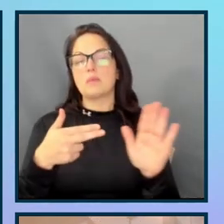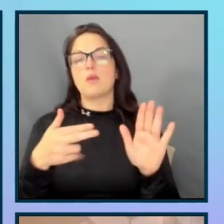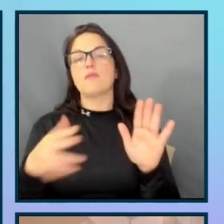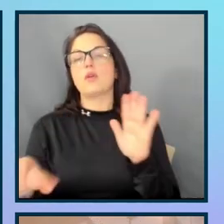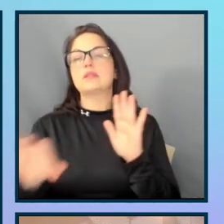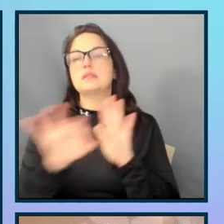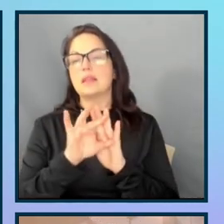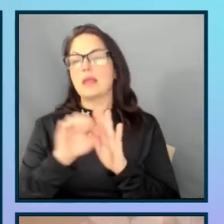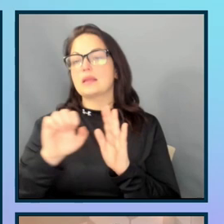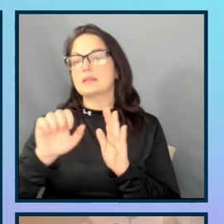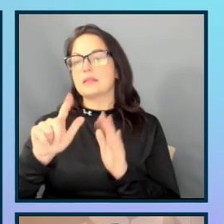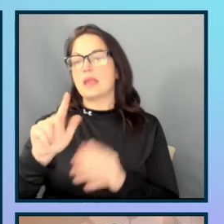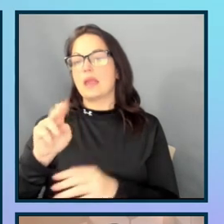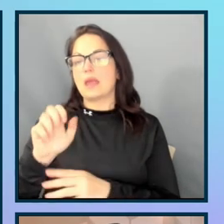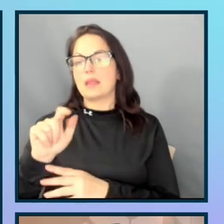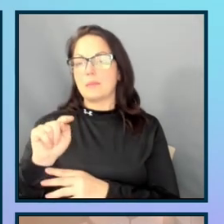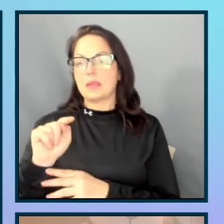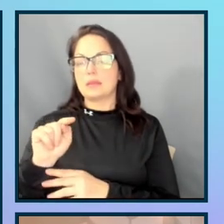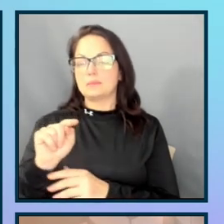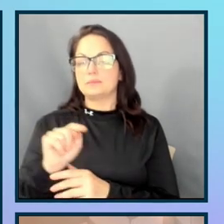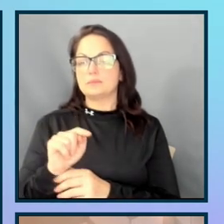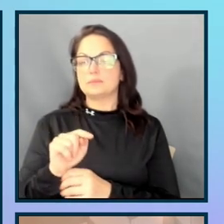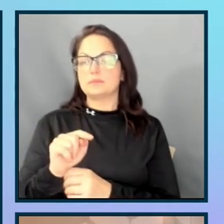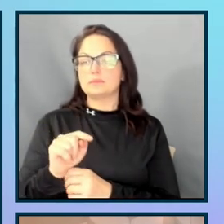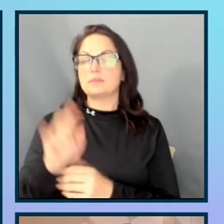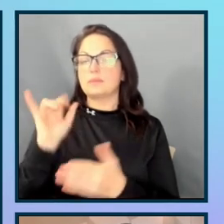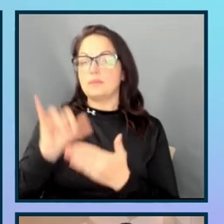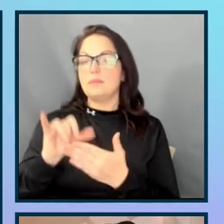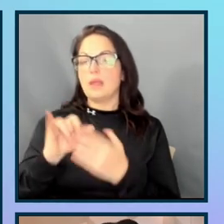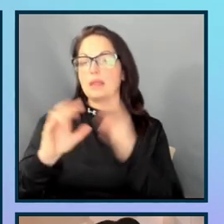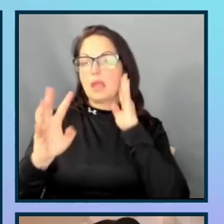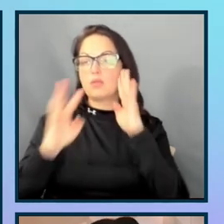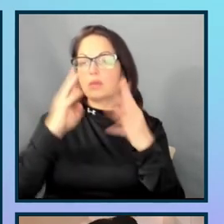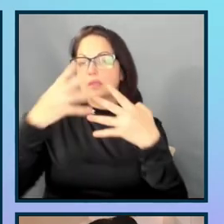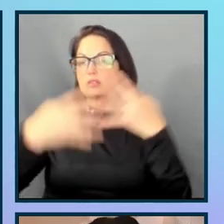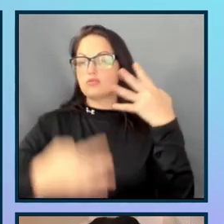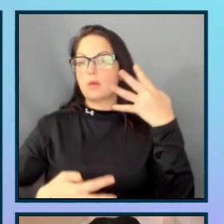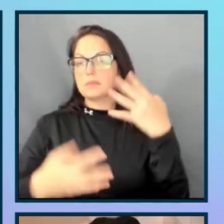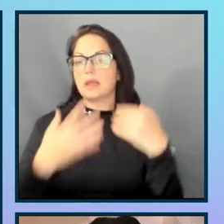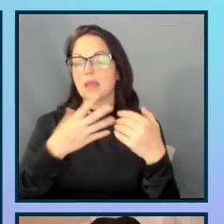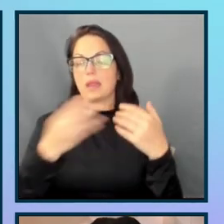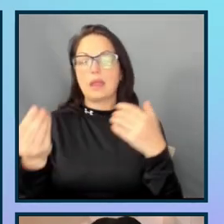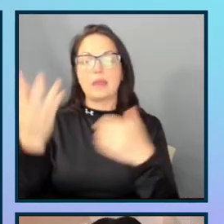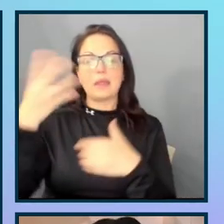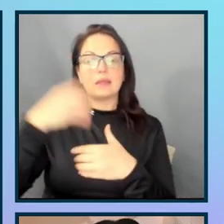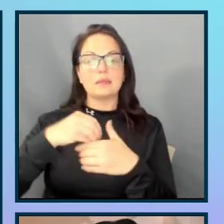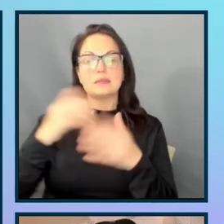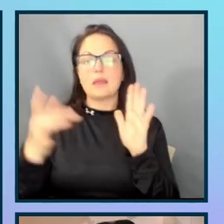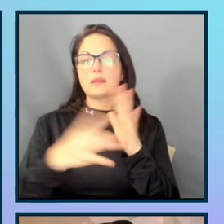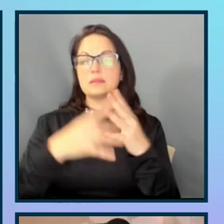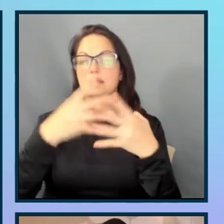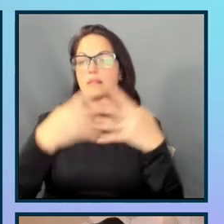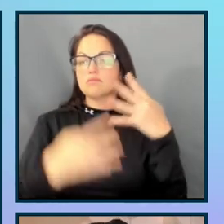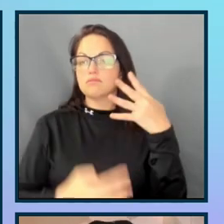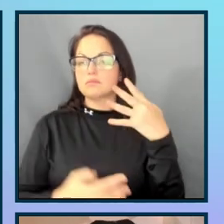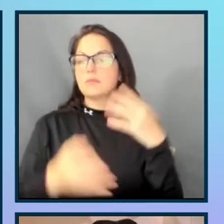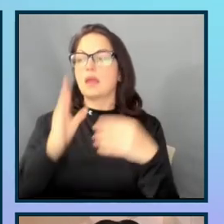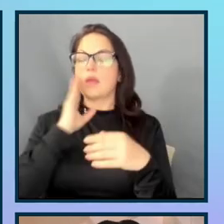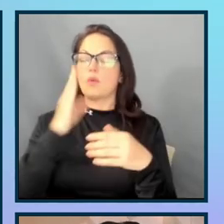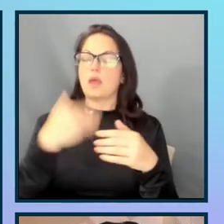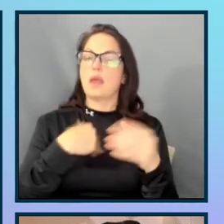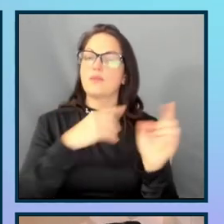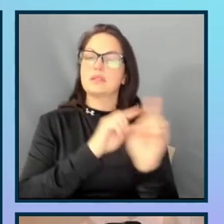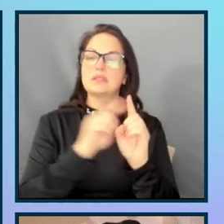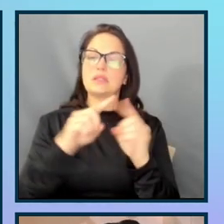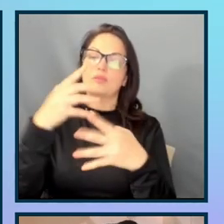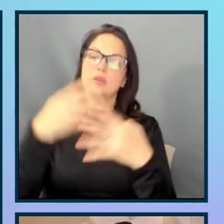element. So, that the select element kind of creates that dropdown. And then inside the select element, I will have my different options.